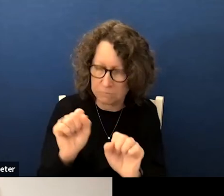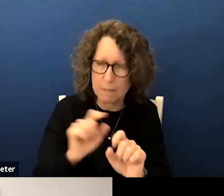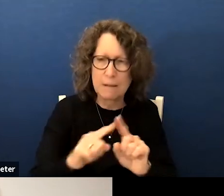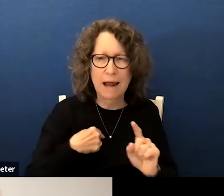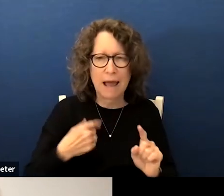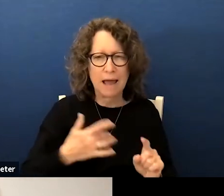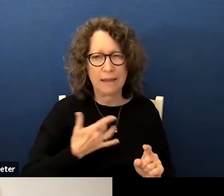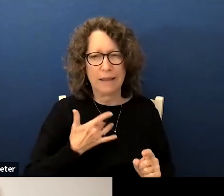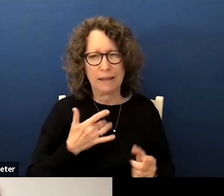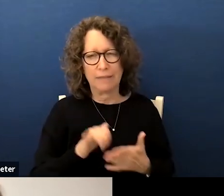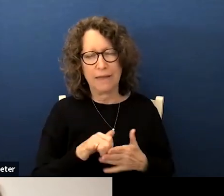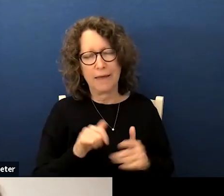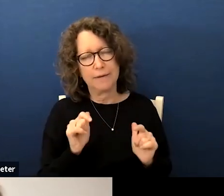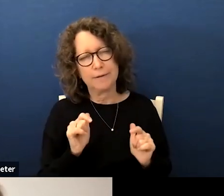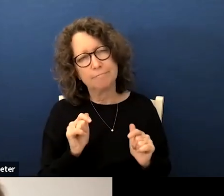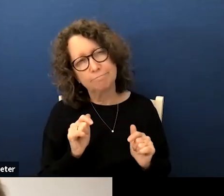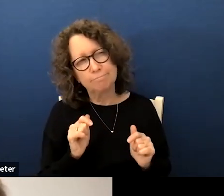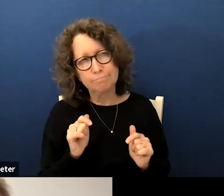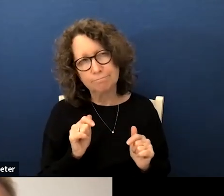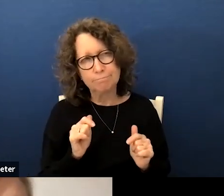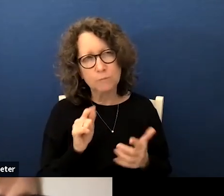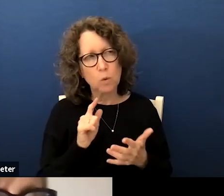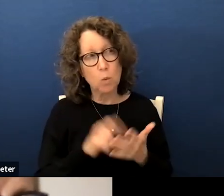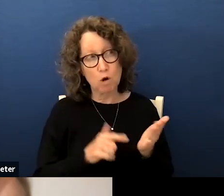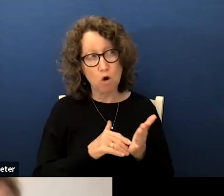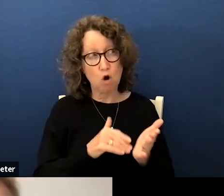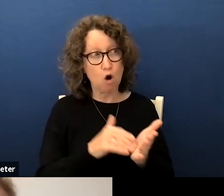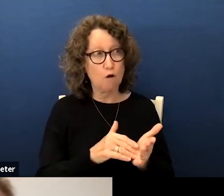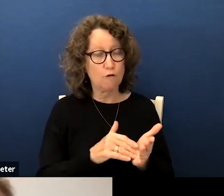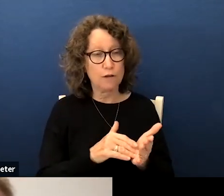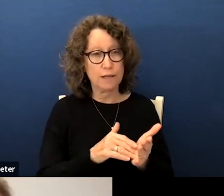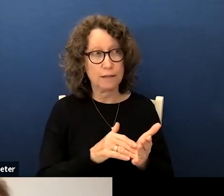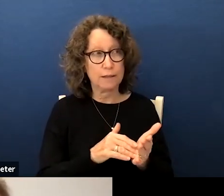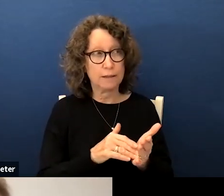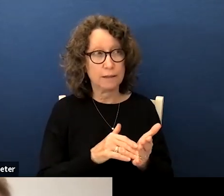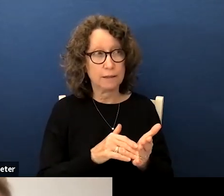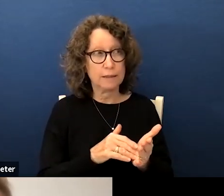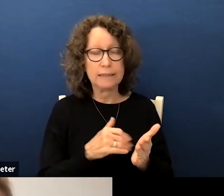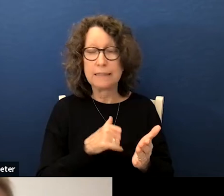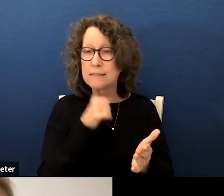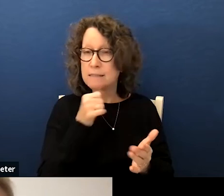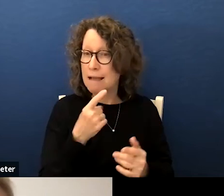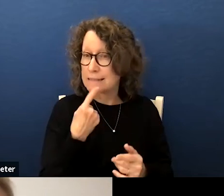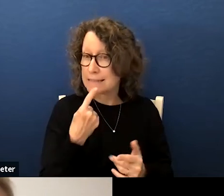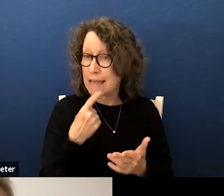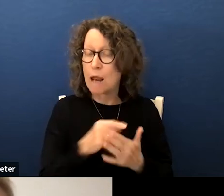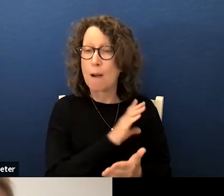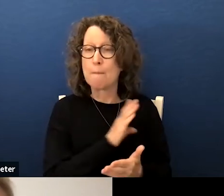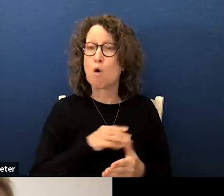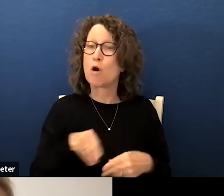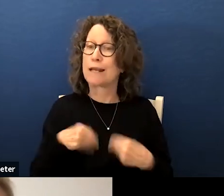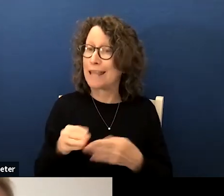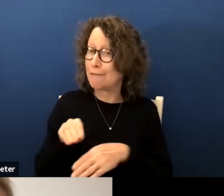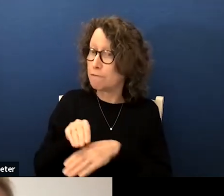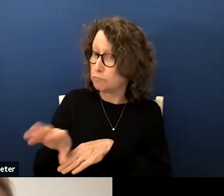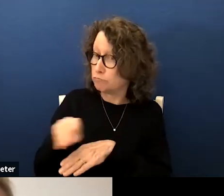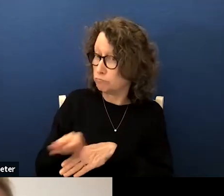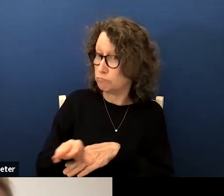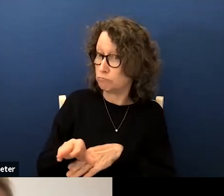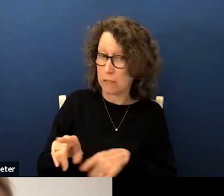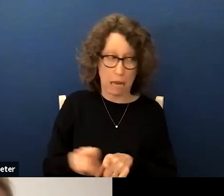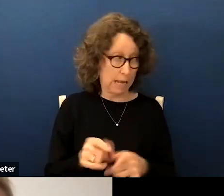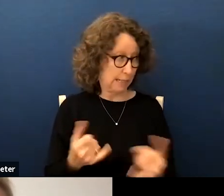think that what often is not unspoken is the when the board gives direction such as we're doing here